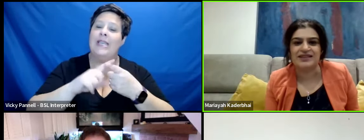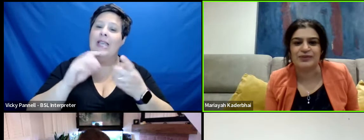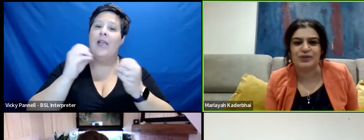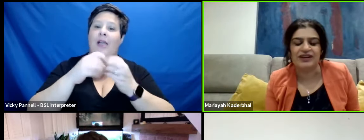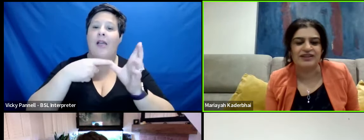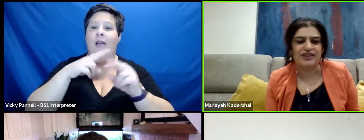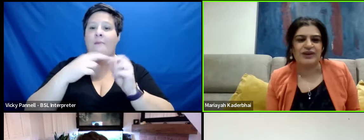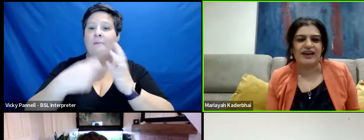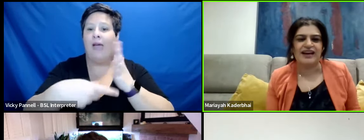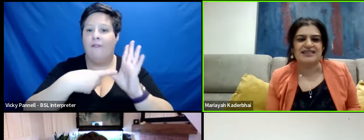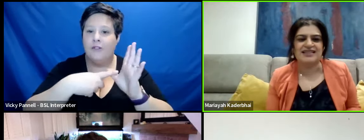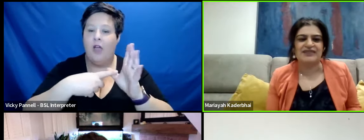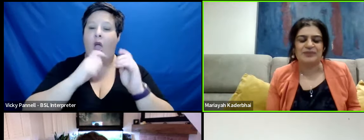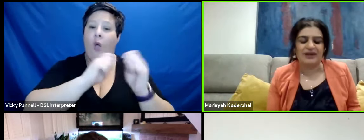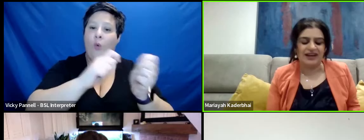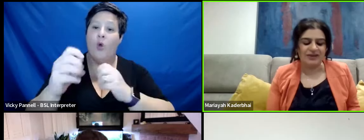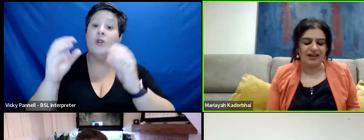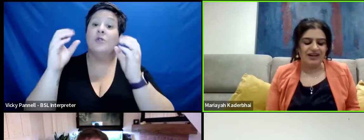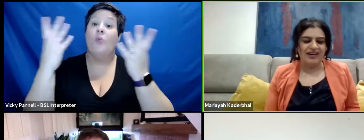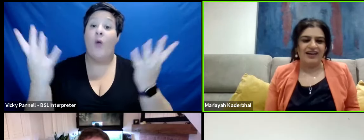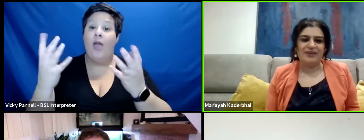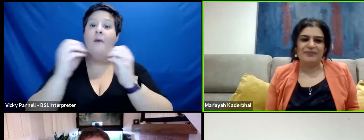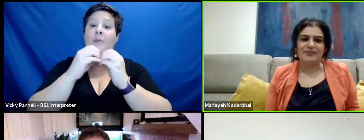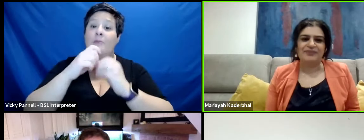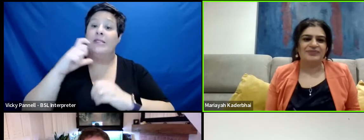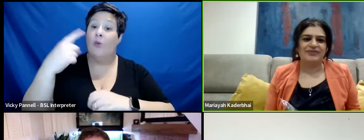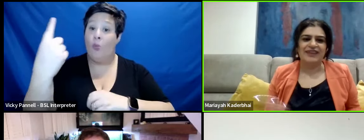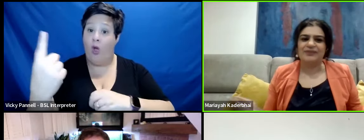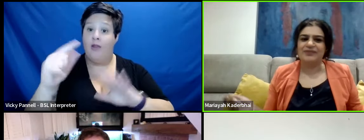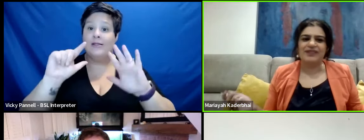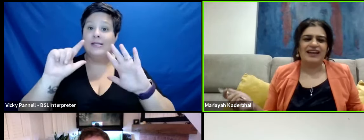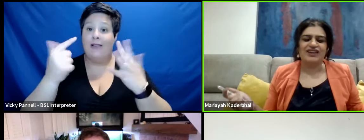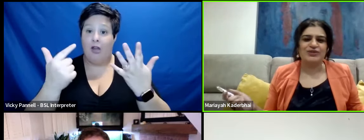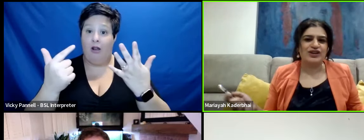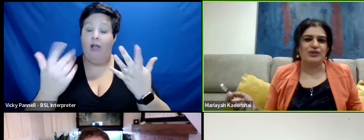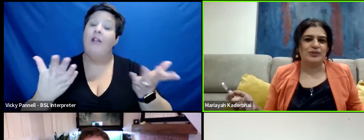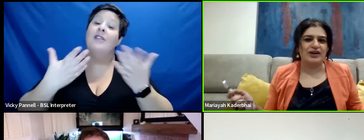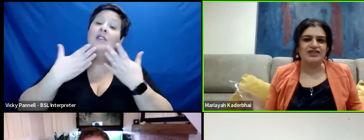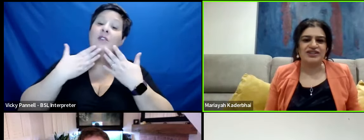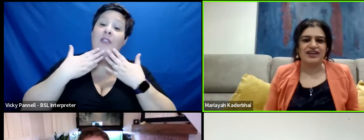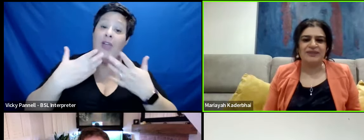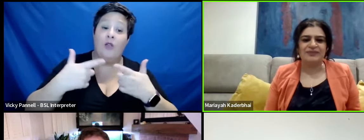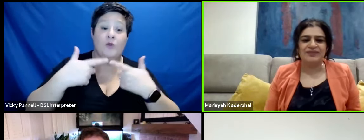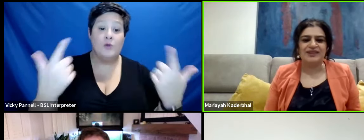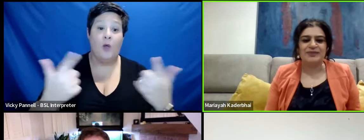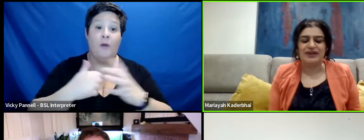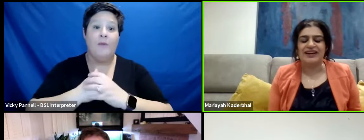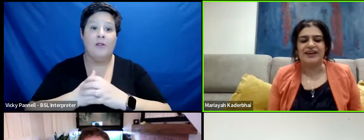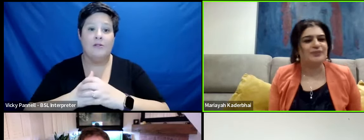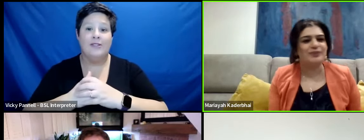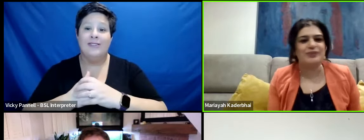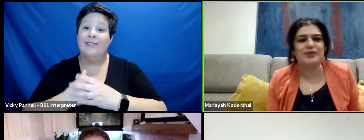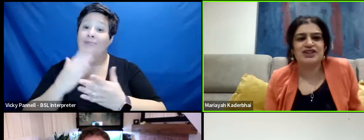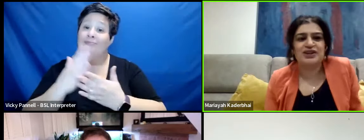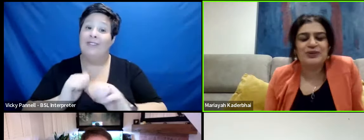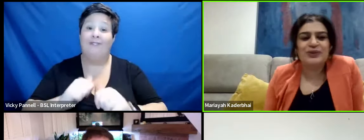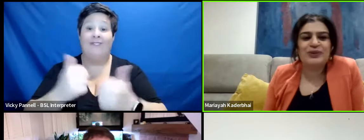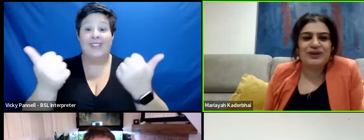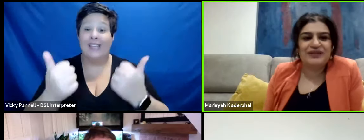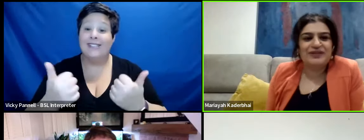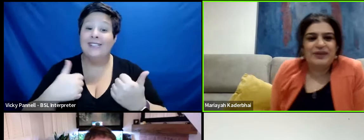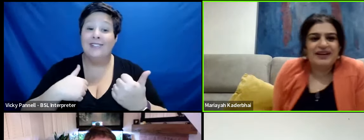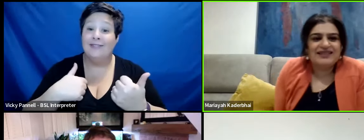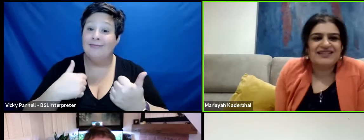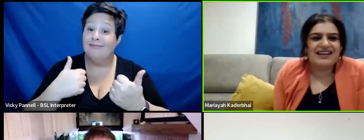BBC One in the UK at 7pm yeah thank you so much been great yeah wishing you